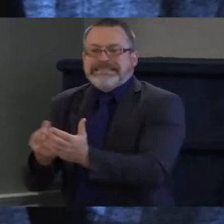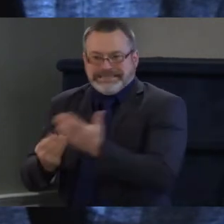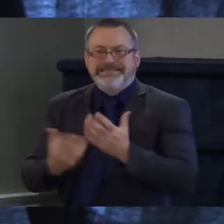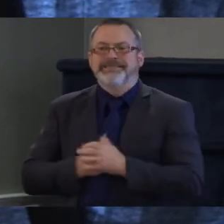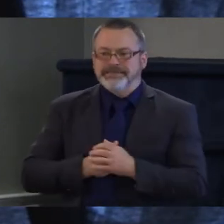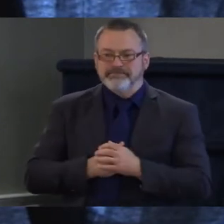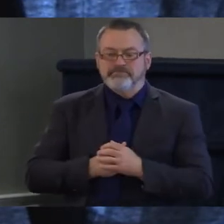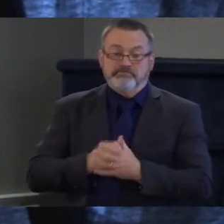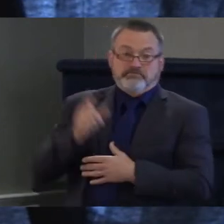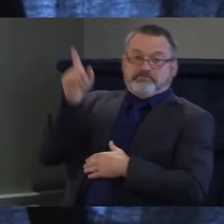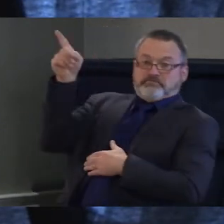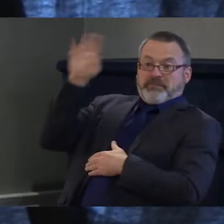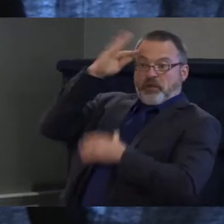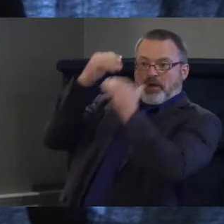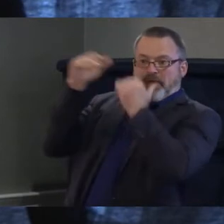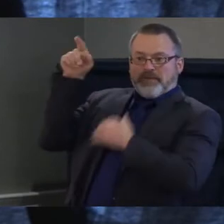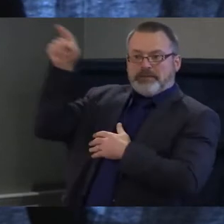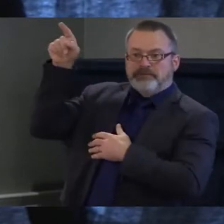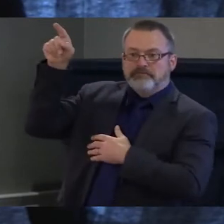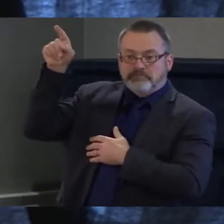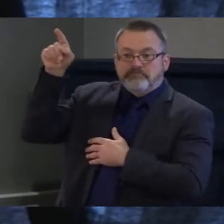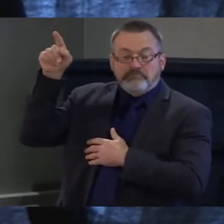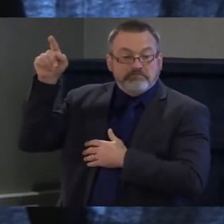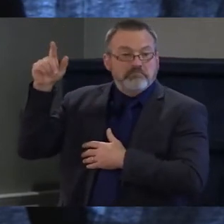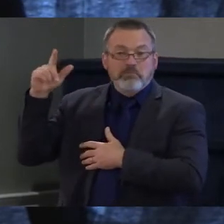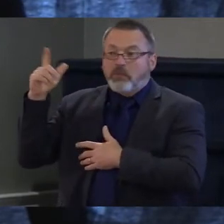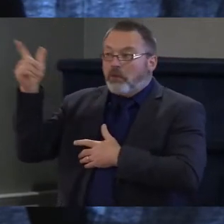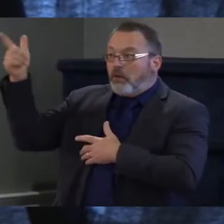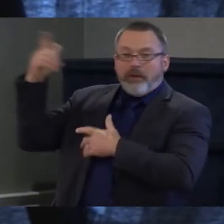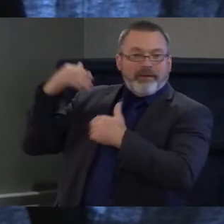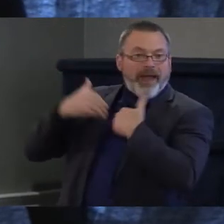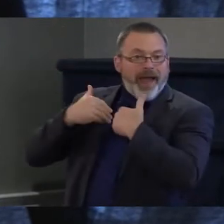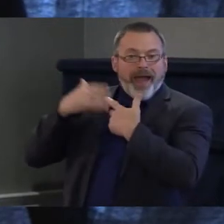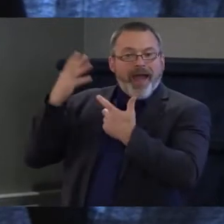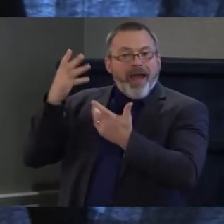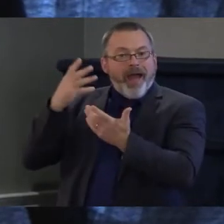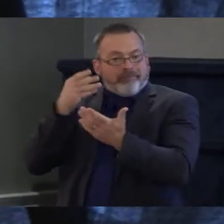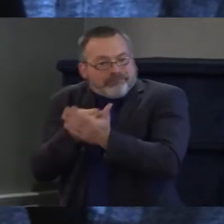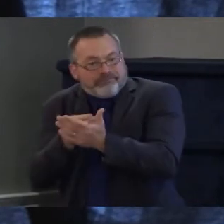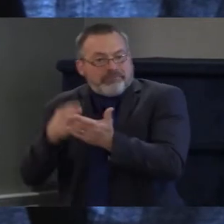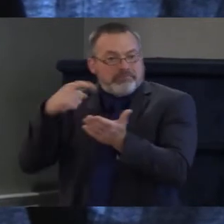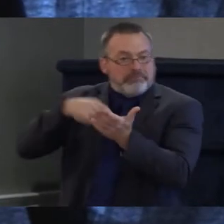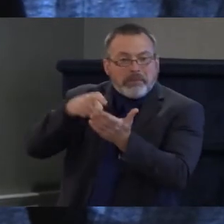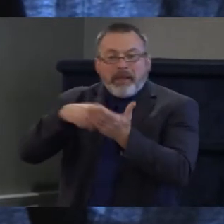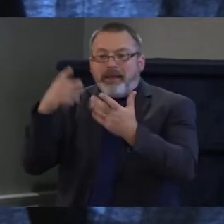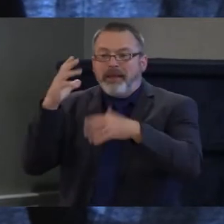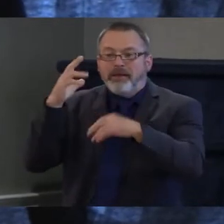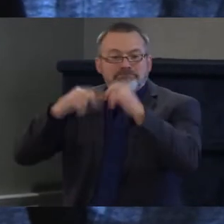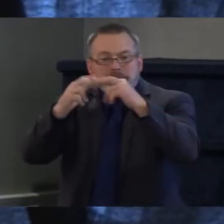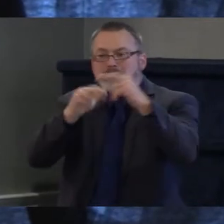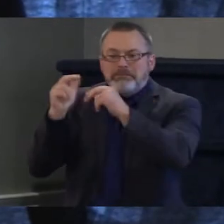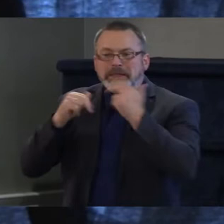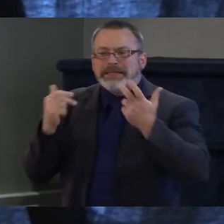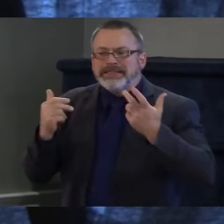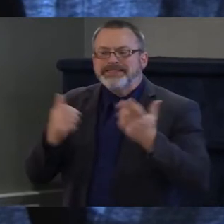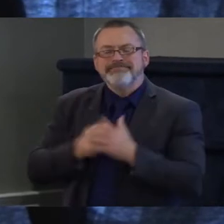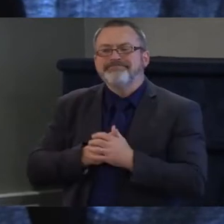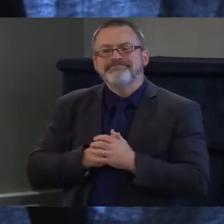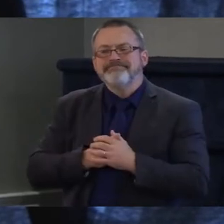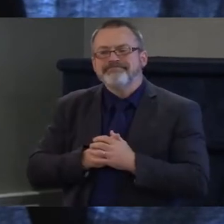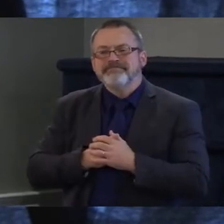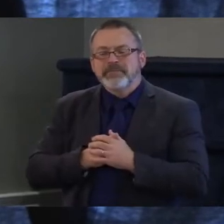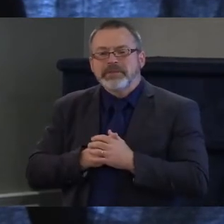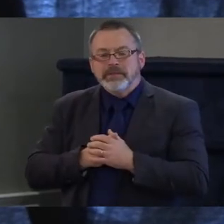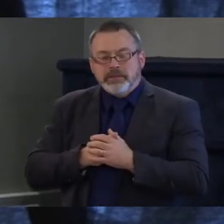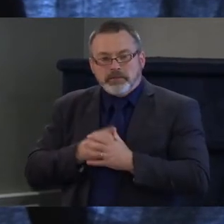not look at the bricks and mortar piece of the puzzle. We have to look at making sure that we have the mental health supports, the peer